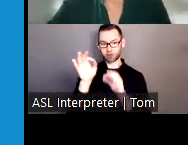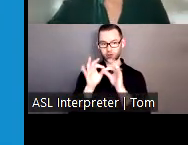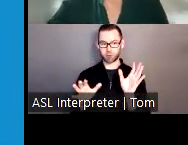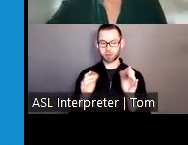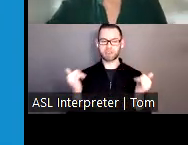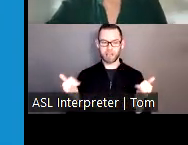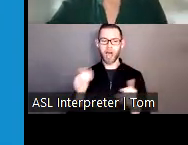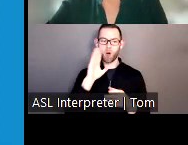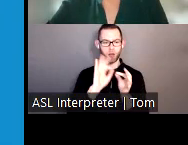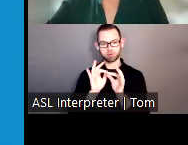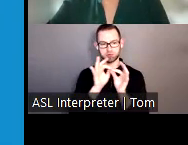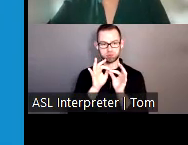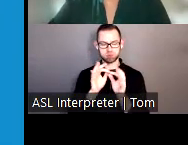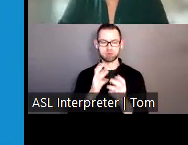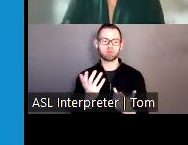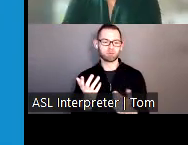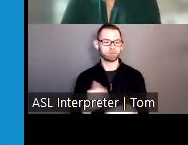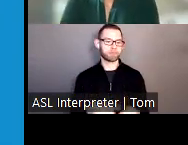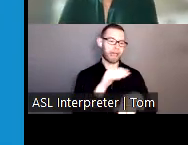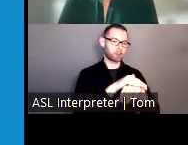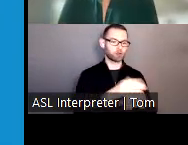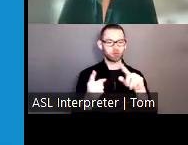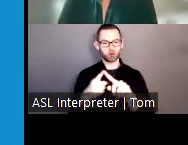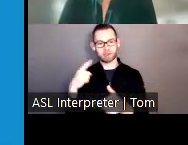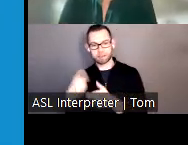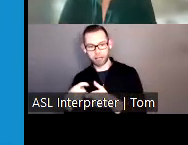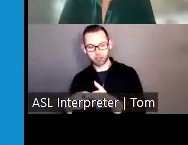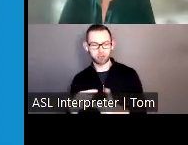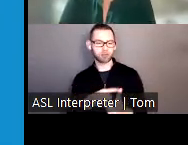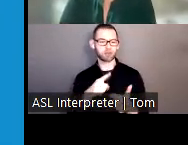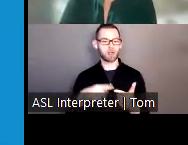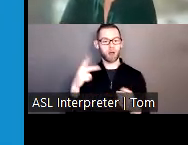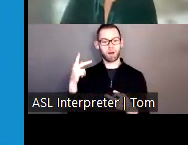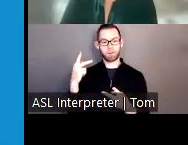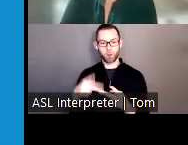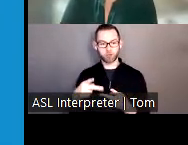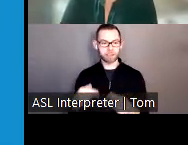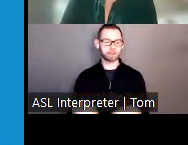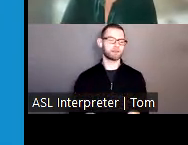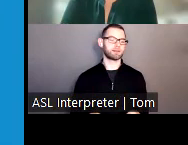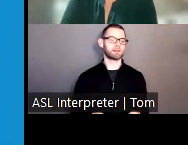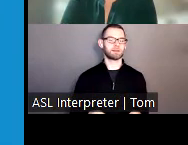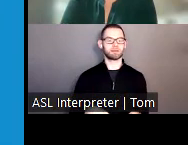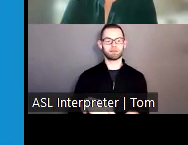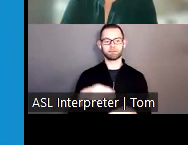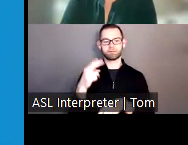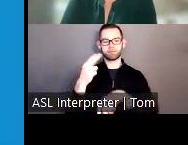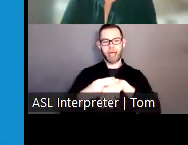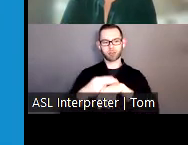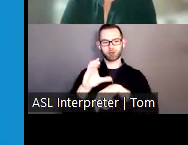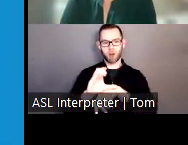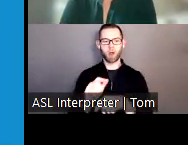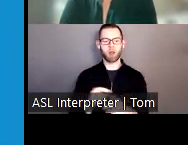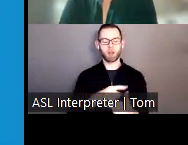interpretation between English and Spanish, Portuguese, Haitian Creole, Vietnamese, Queverdian